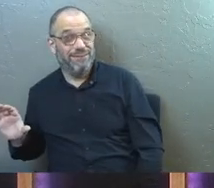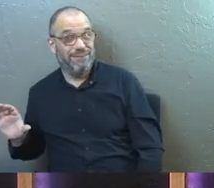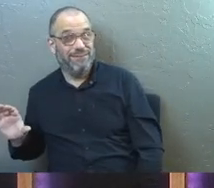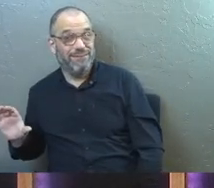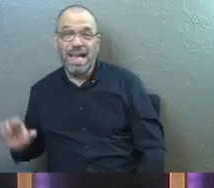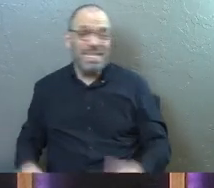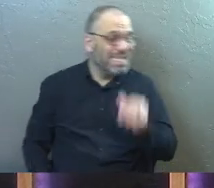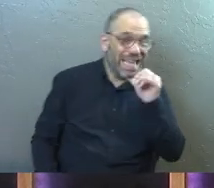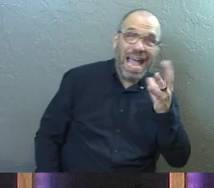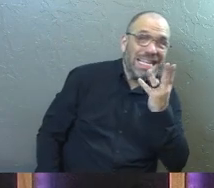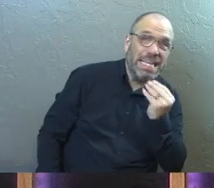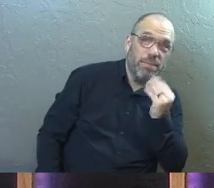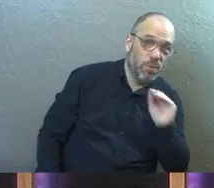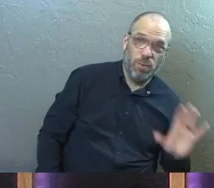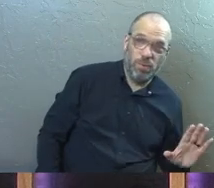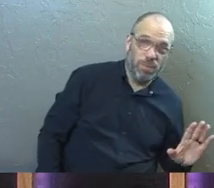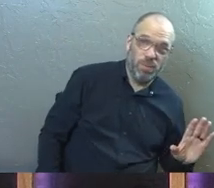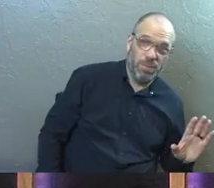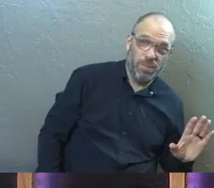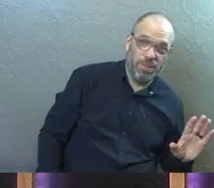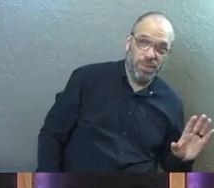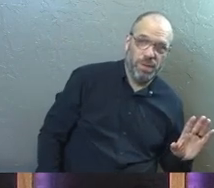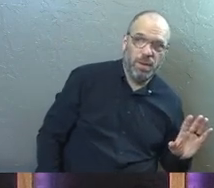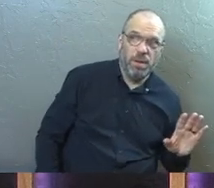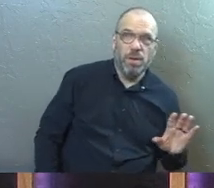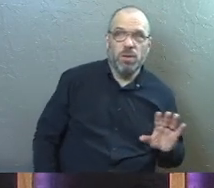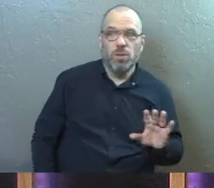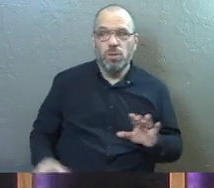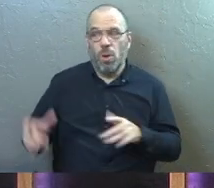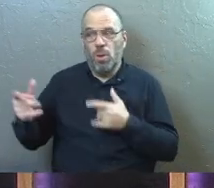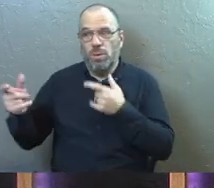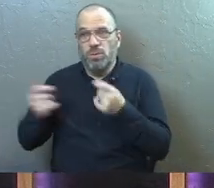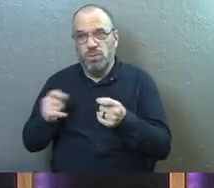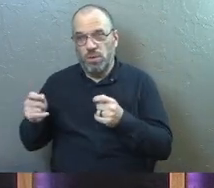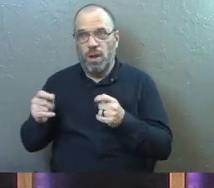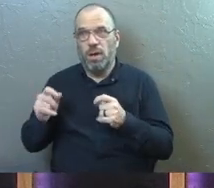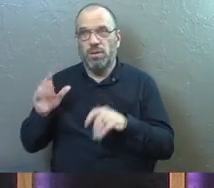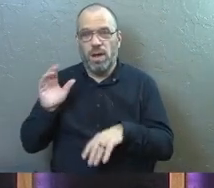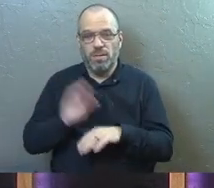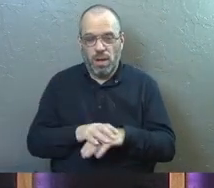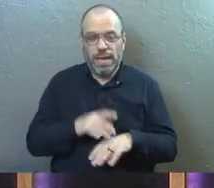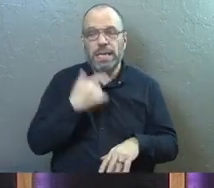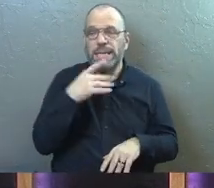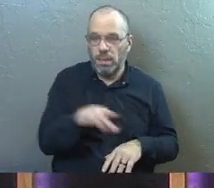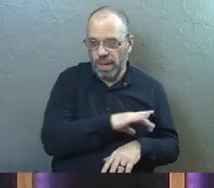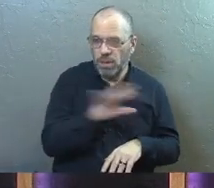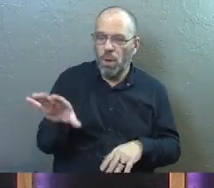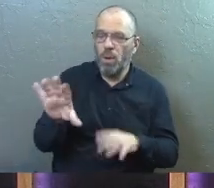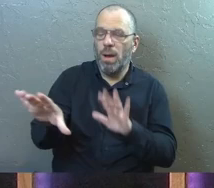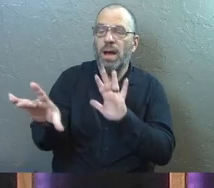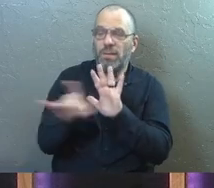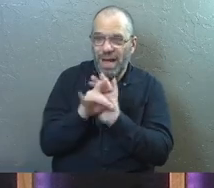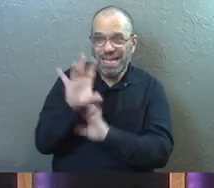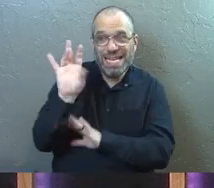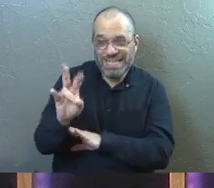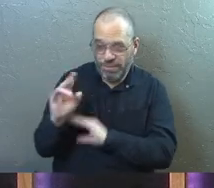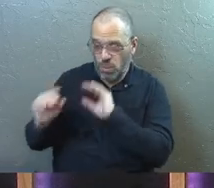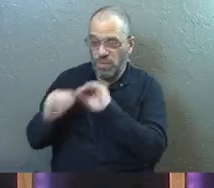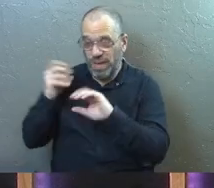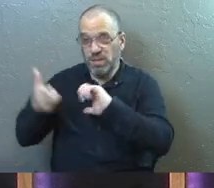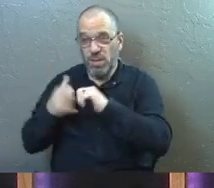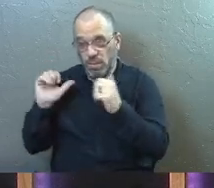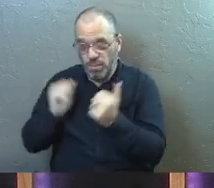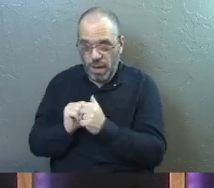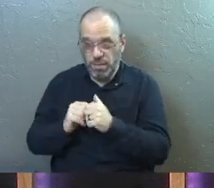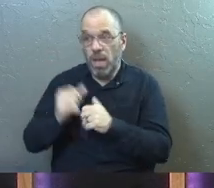They're not Hebrew names. So whoever they put in charge of you go find the candidates that are going to fix this